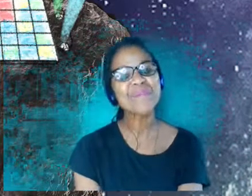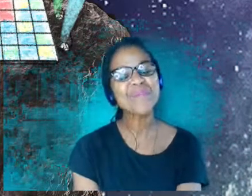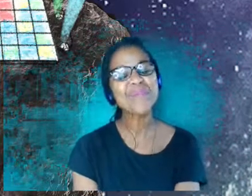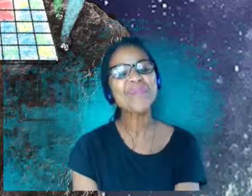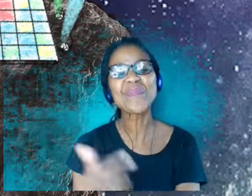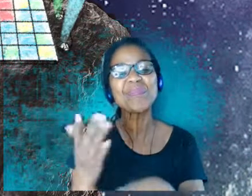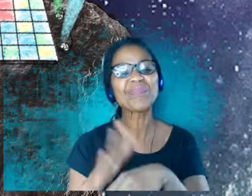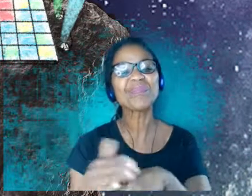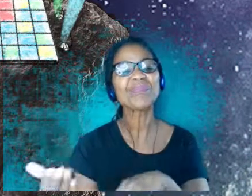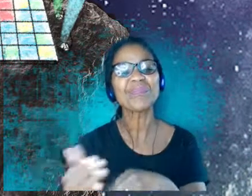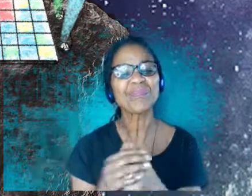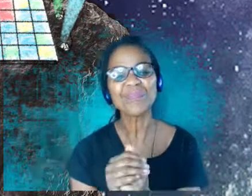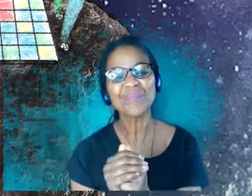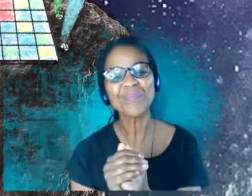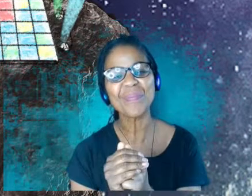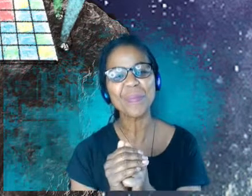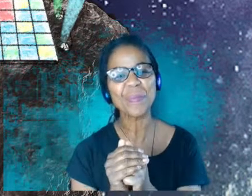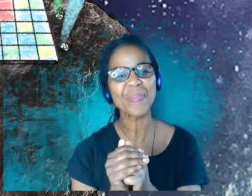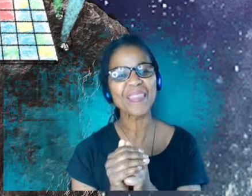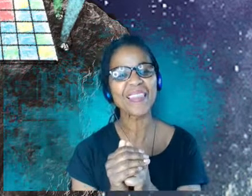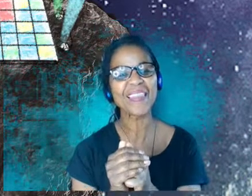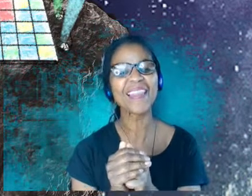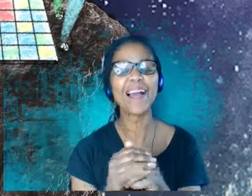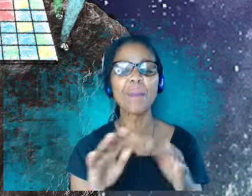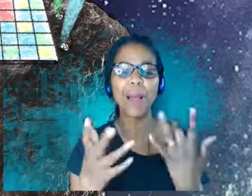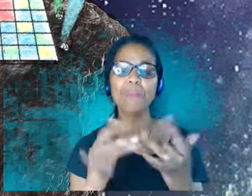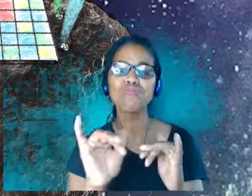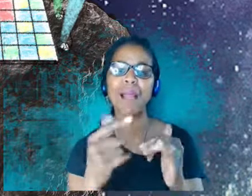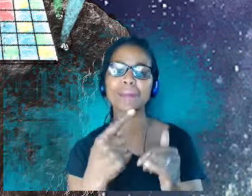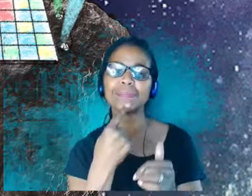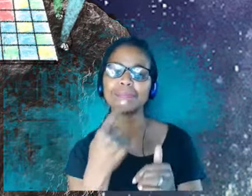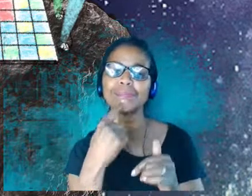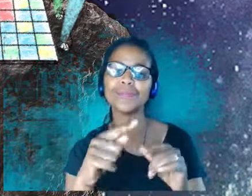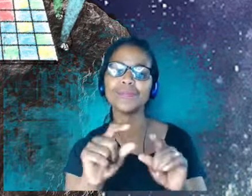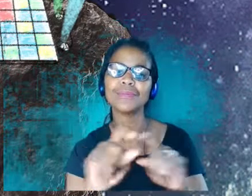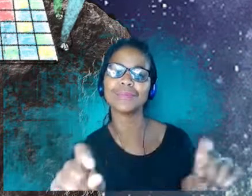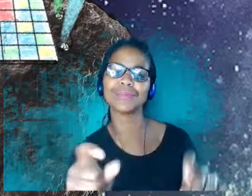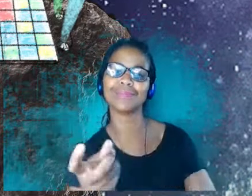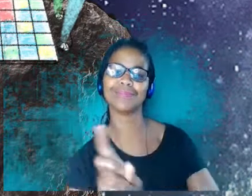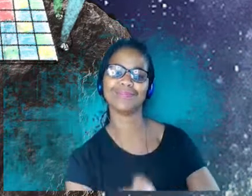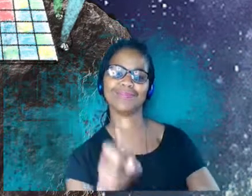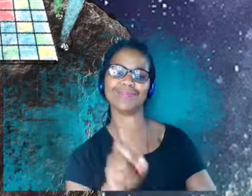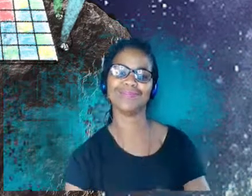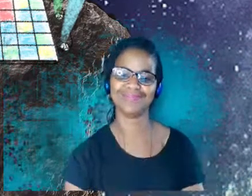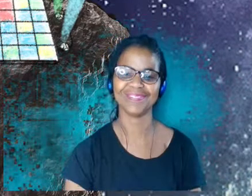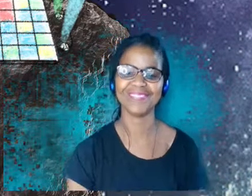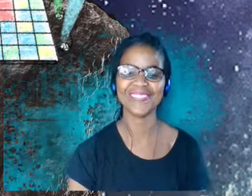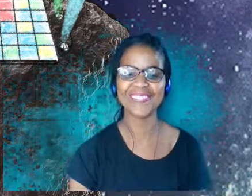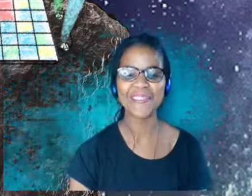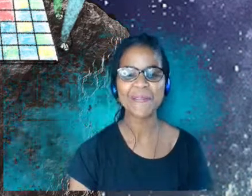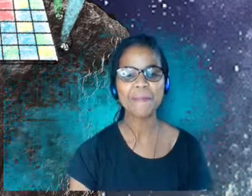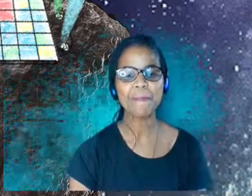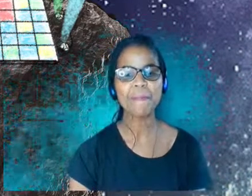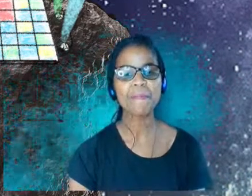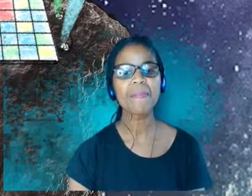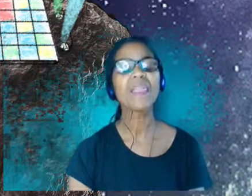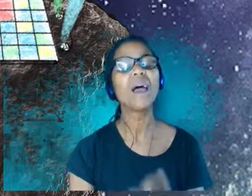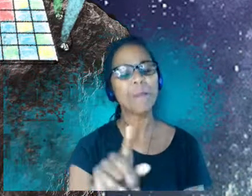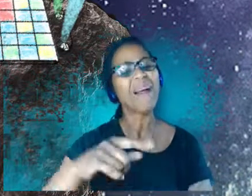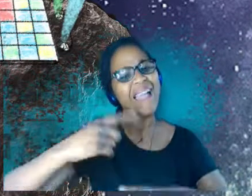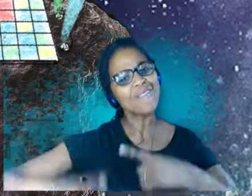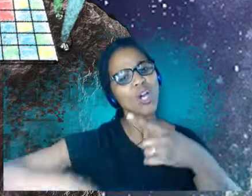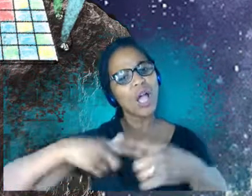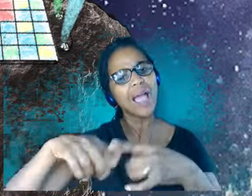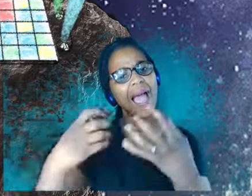We'll write that in the, um, in the comments. I mean, as part of our, like, as part of every year, normally we have a big Christmas party for the residents in the